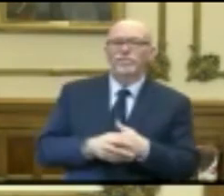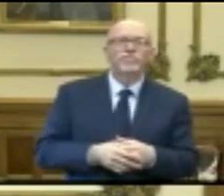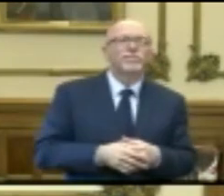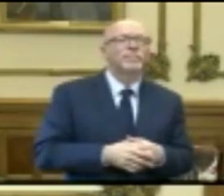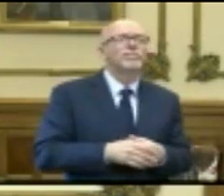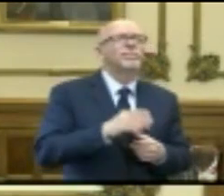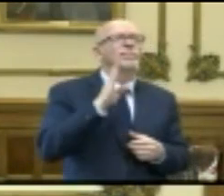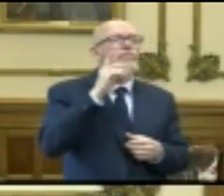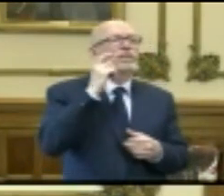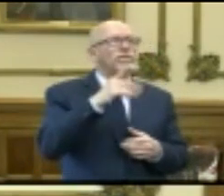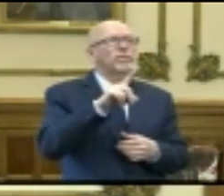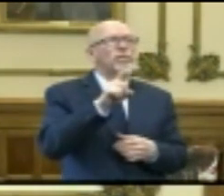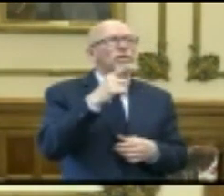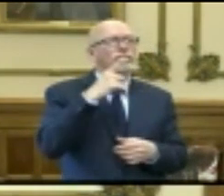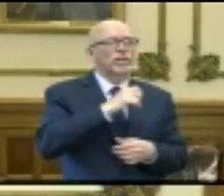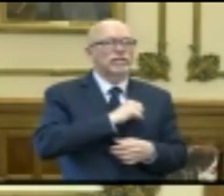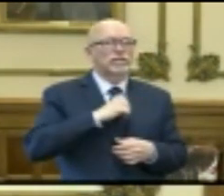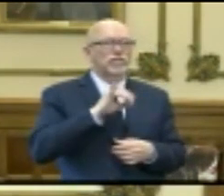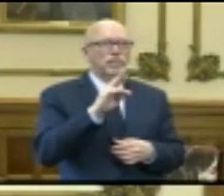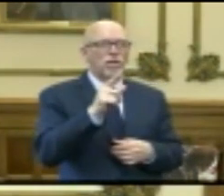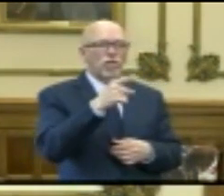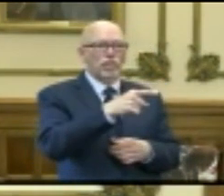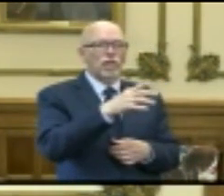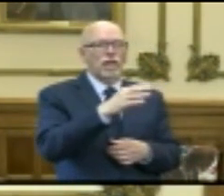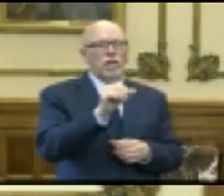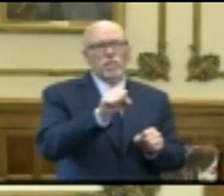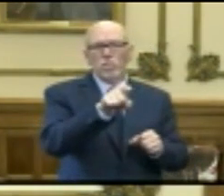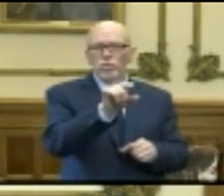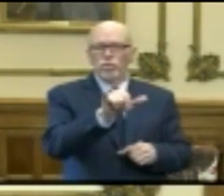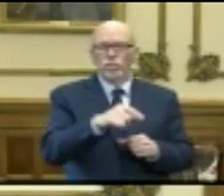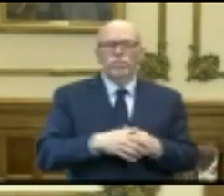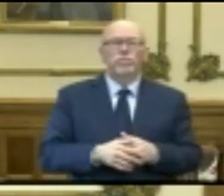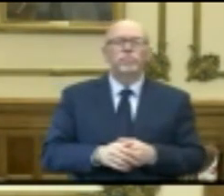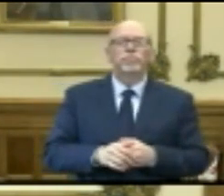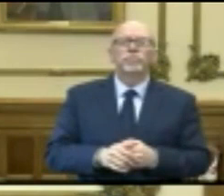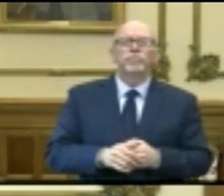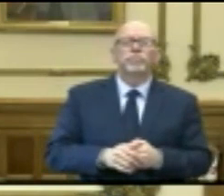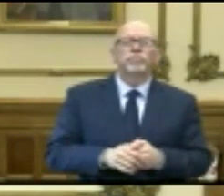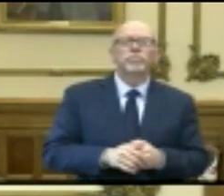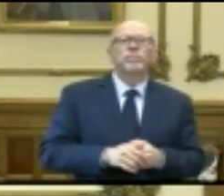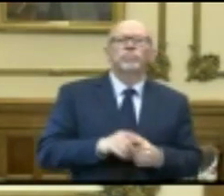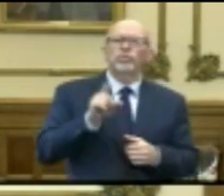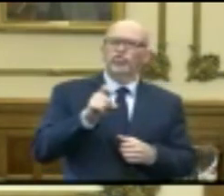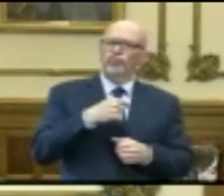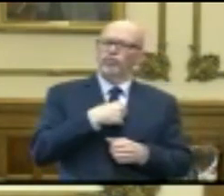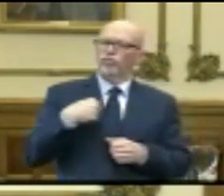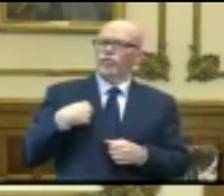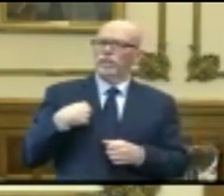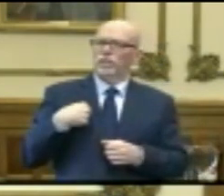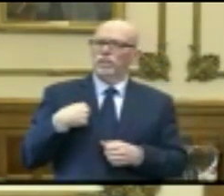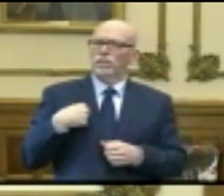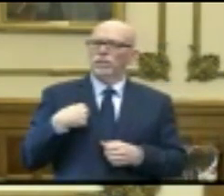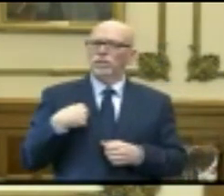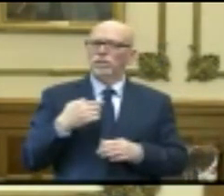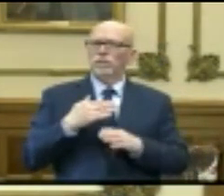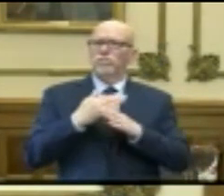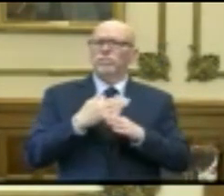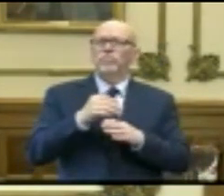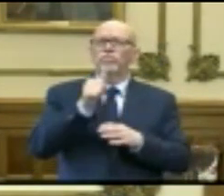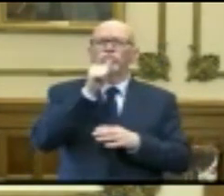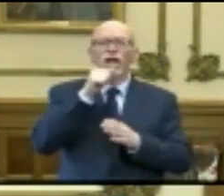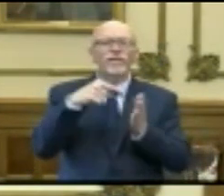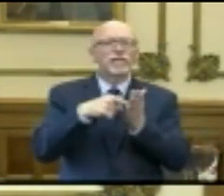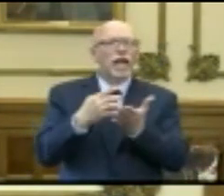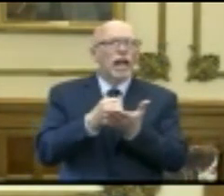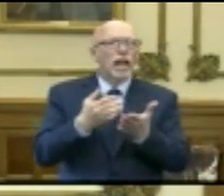Hey, Governor. This is a question for Senator Young and possibly for you, too. Should we be preventing private debt collectors and